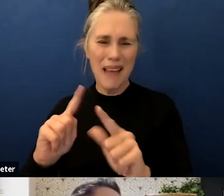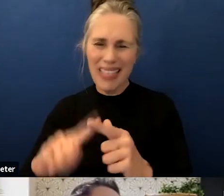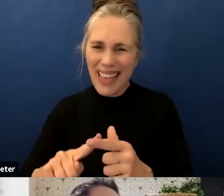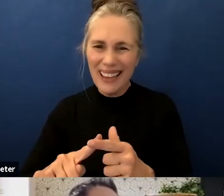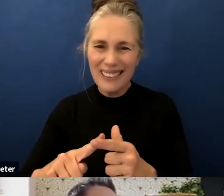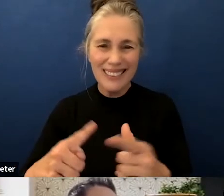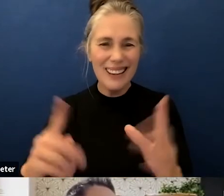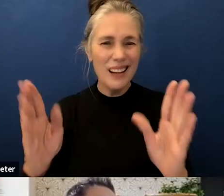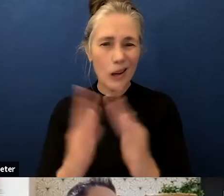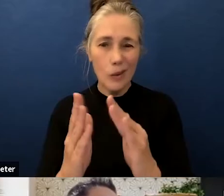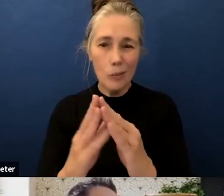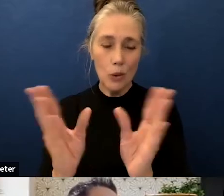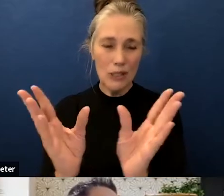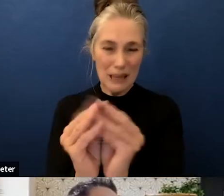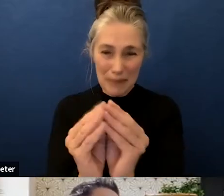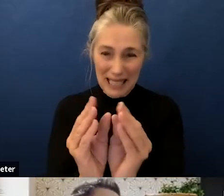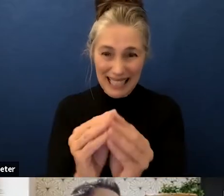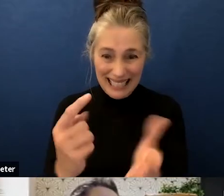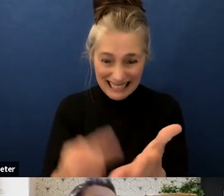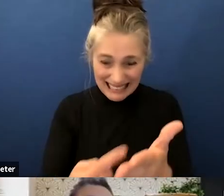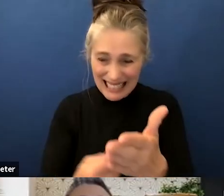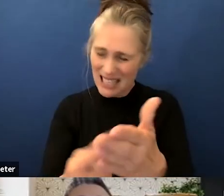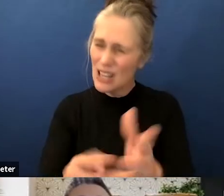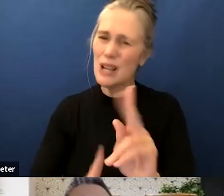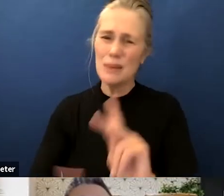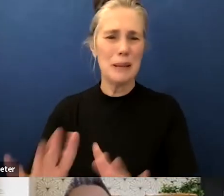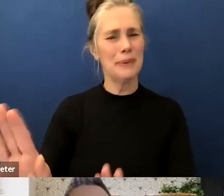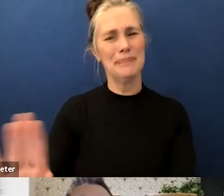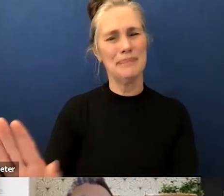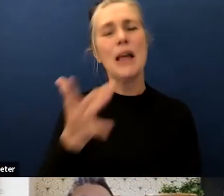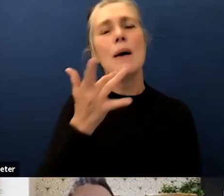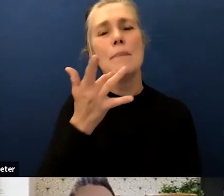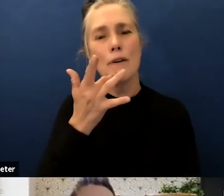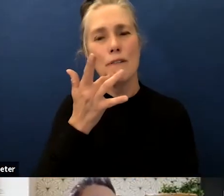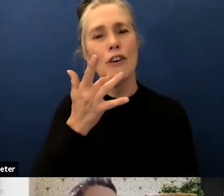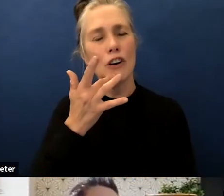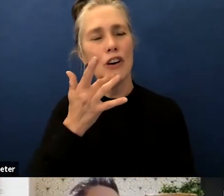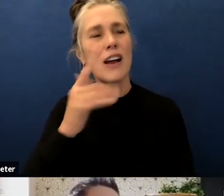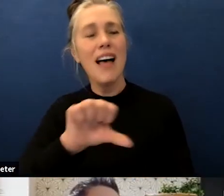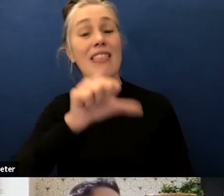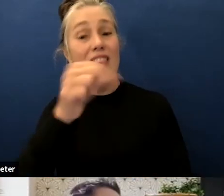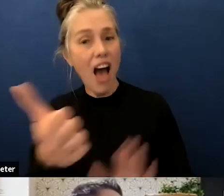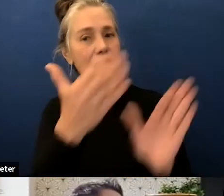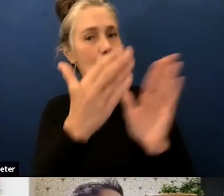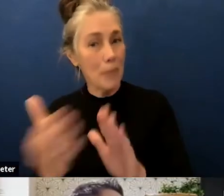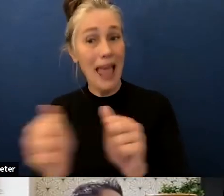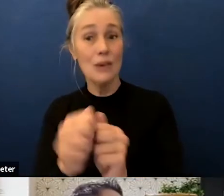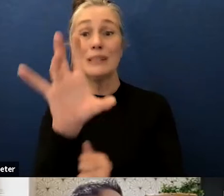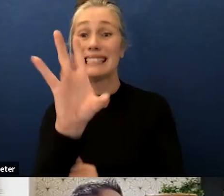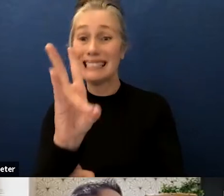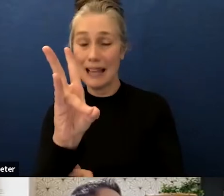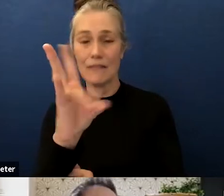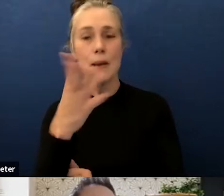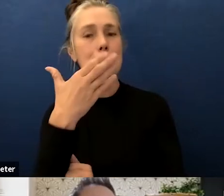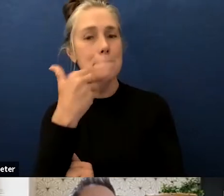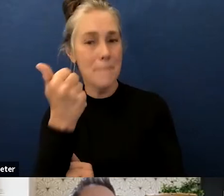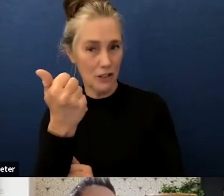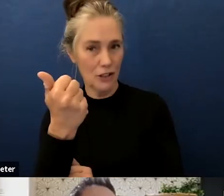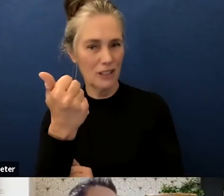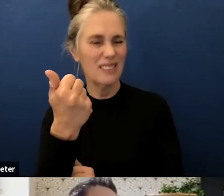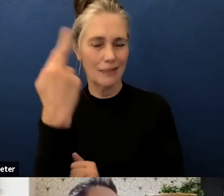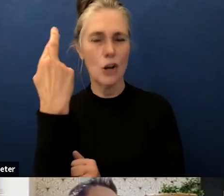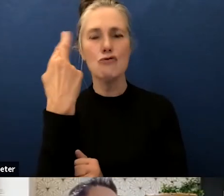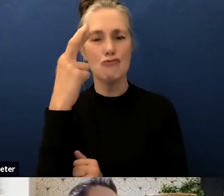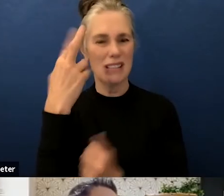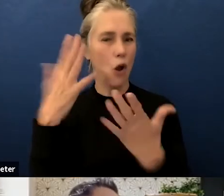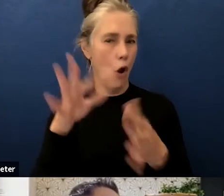most felt that they like the other uh seven scenario better for reasons that i stated if you go to the next slide